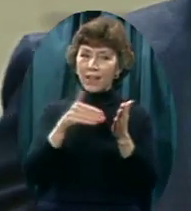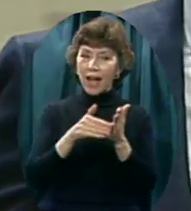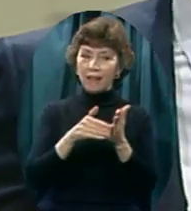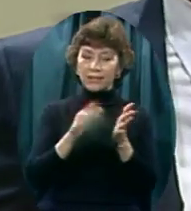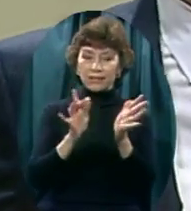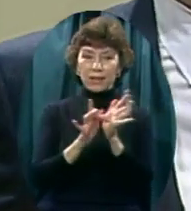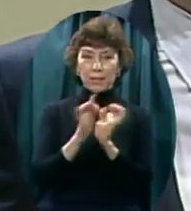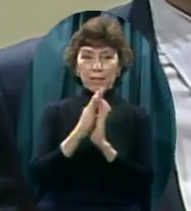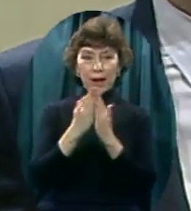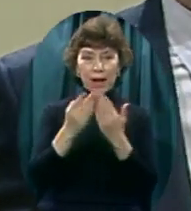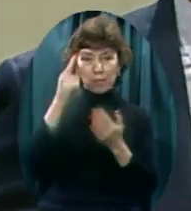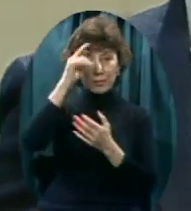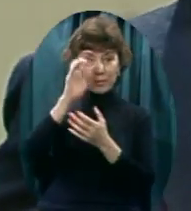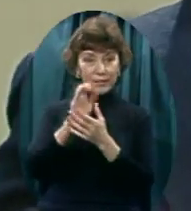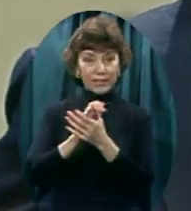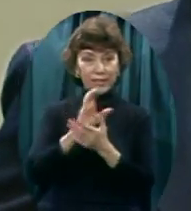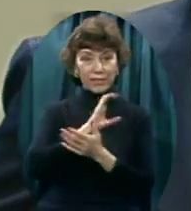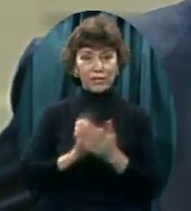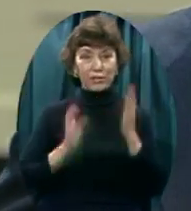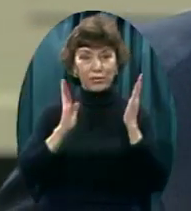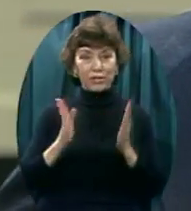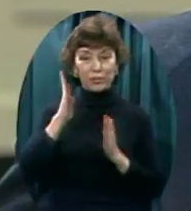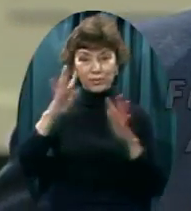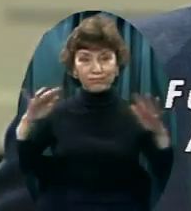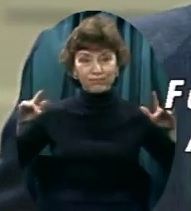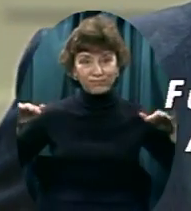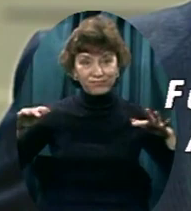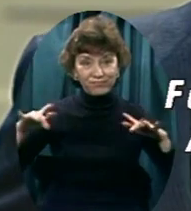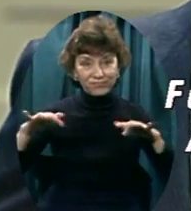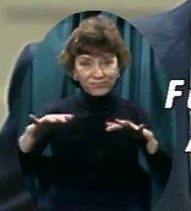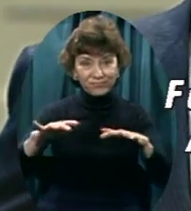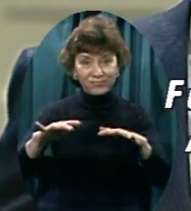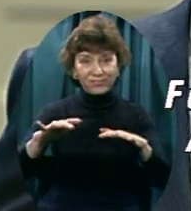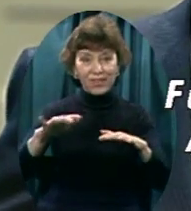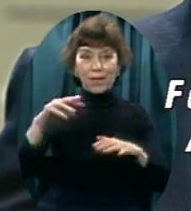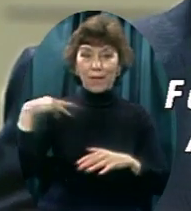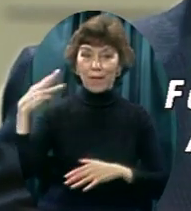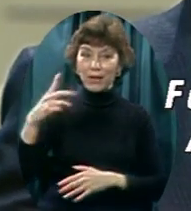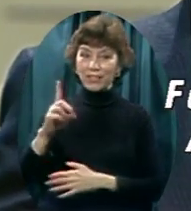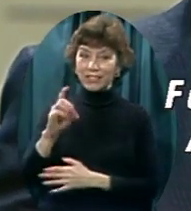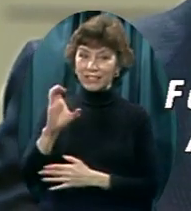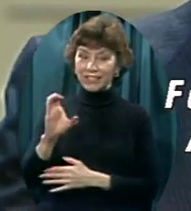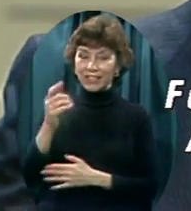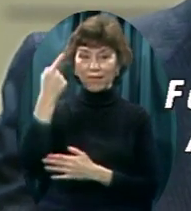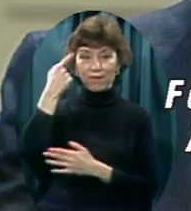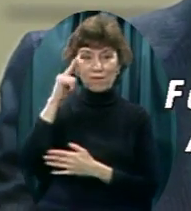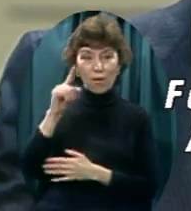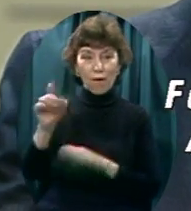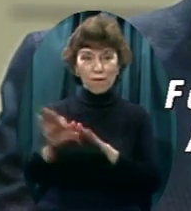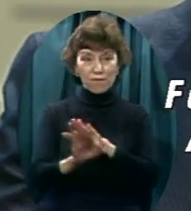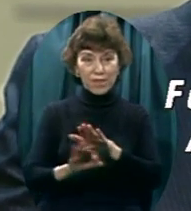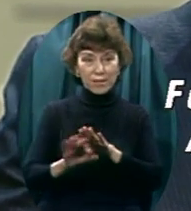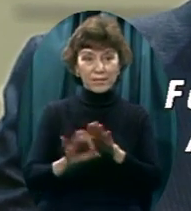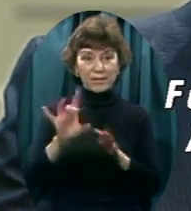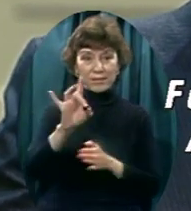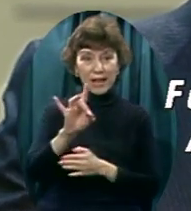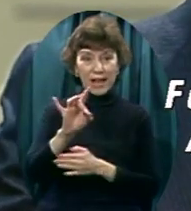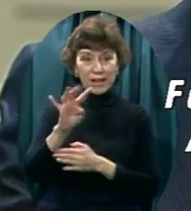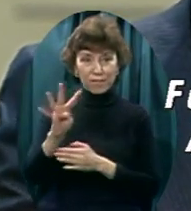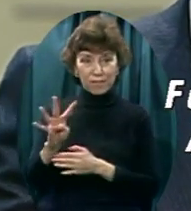converge on Washington, D.C. for Baptist Fundamentalism 84, April 11, 12, 13,